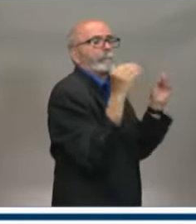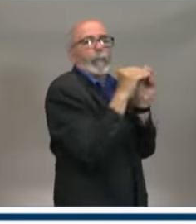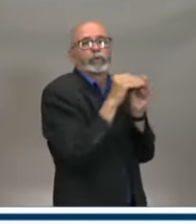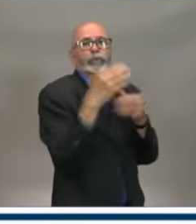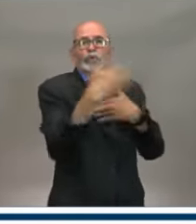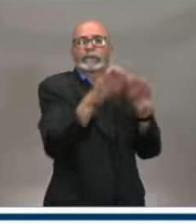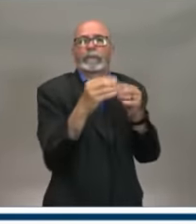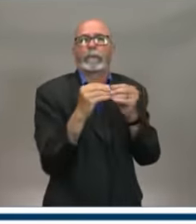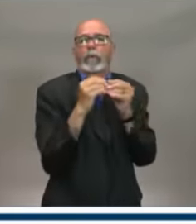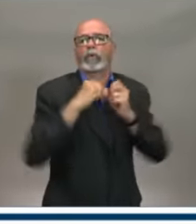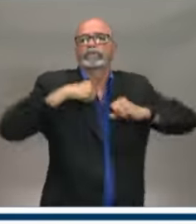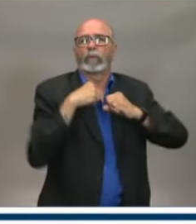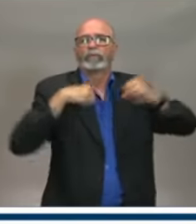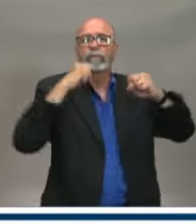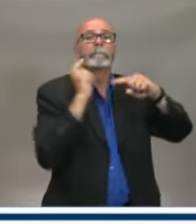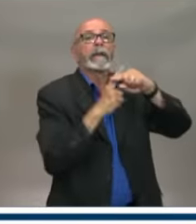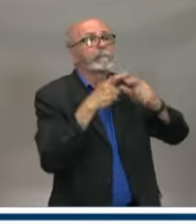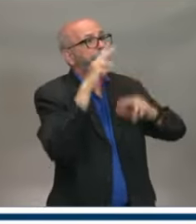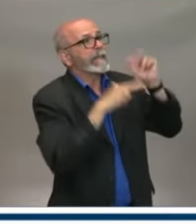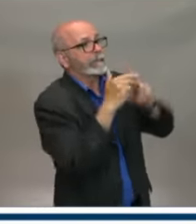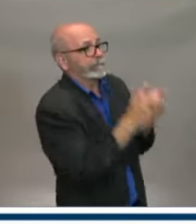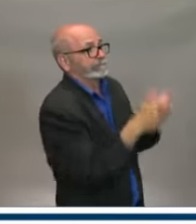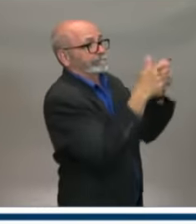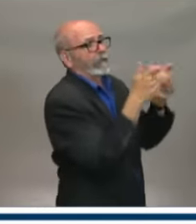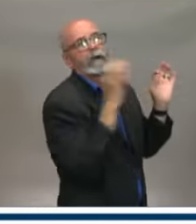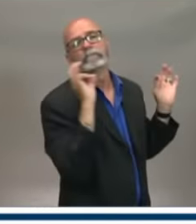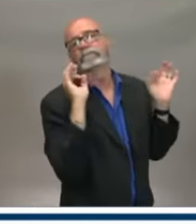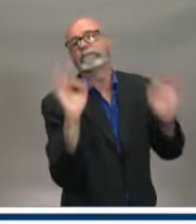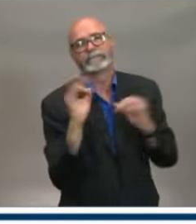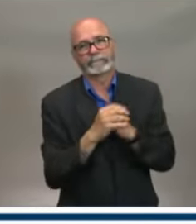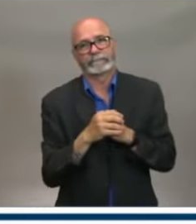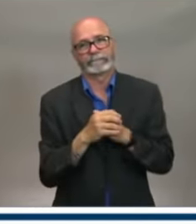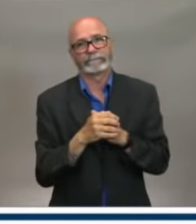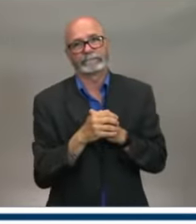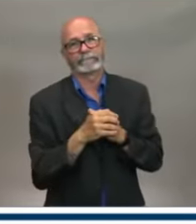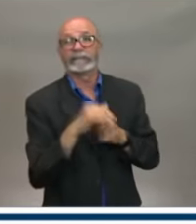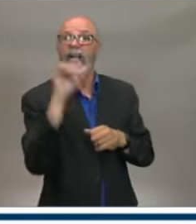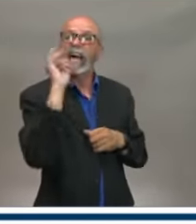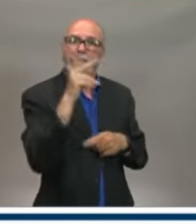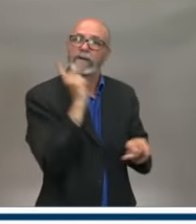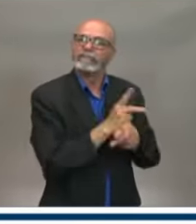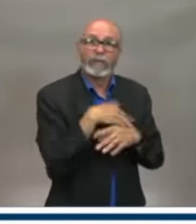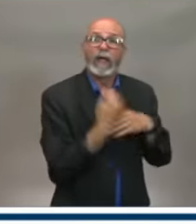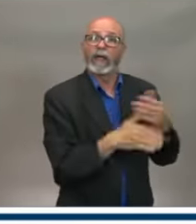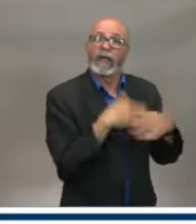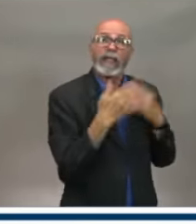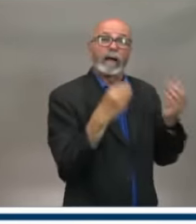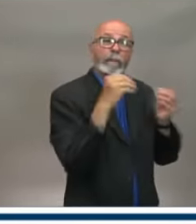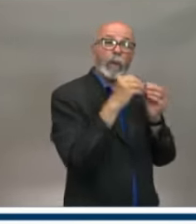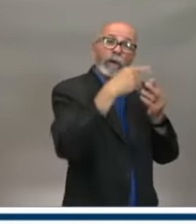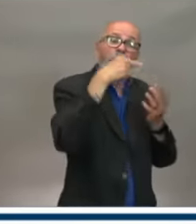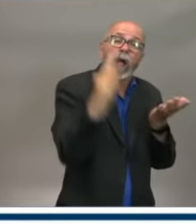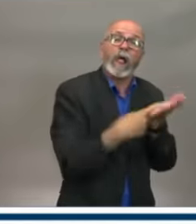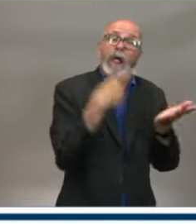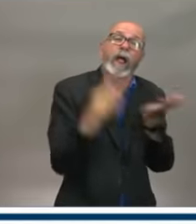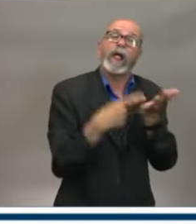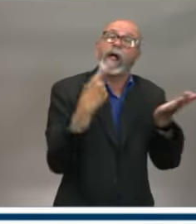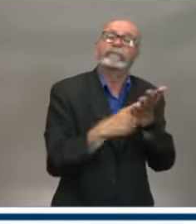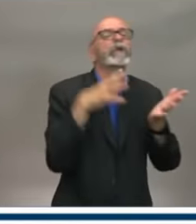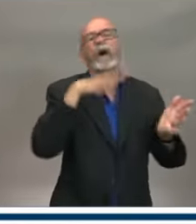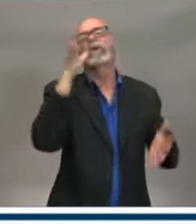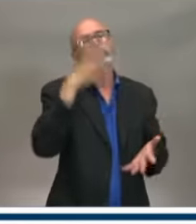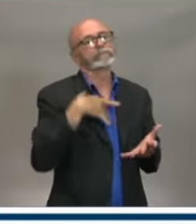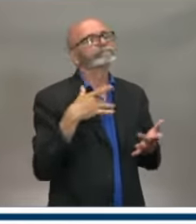do want to say, as this conversation continues to go on, I want to continue to voice my support